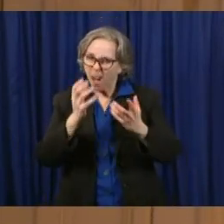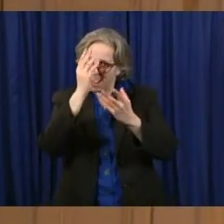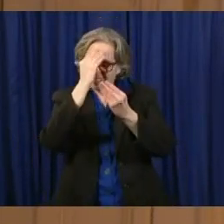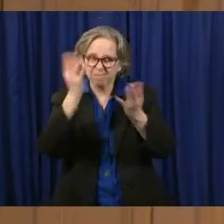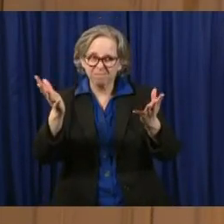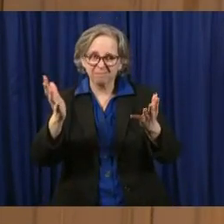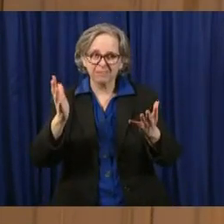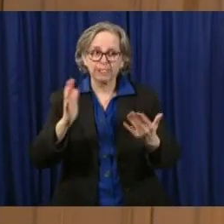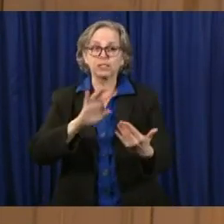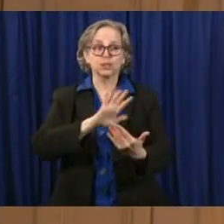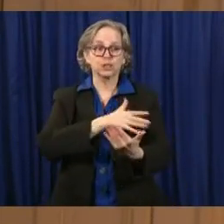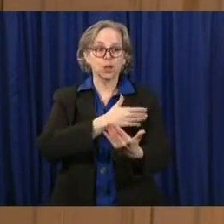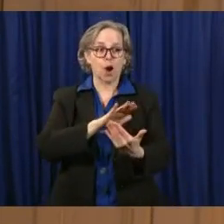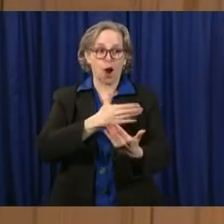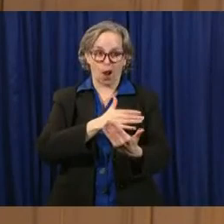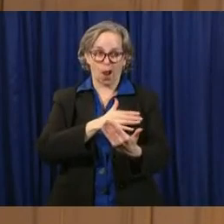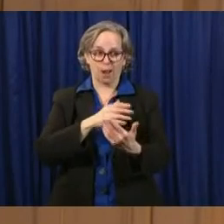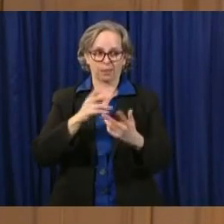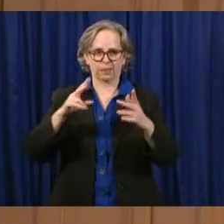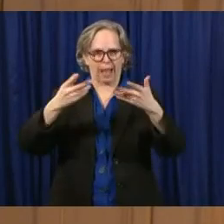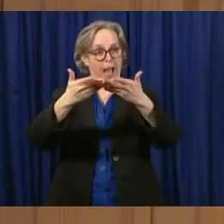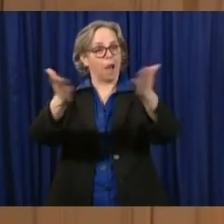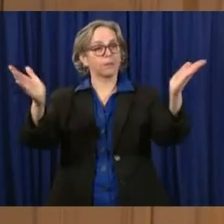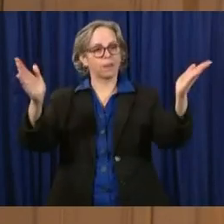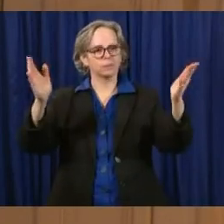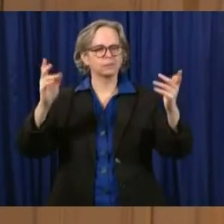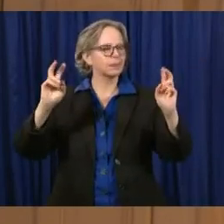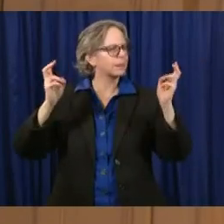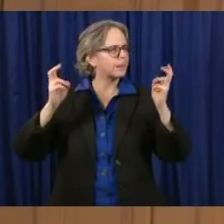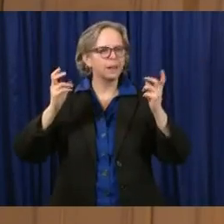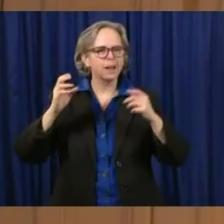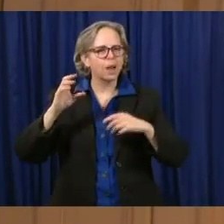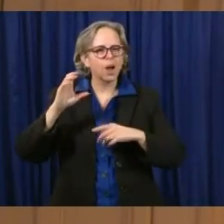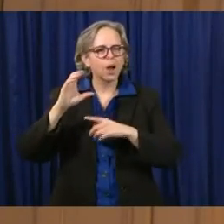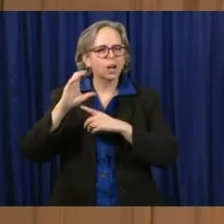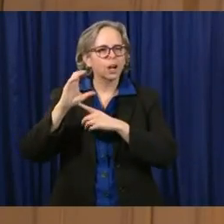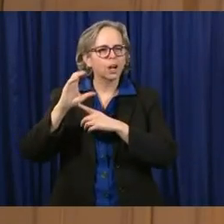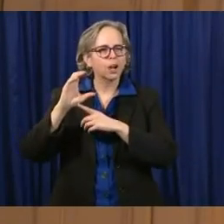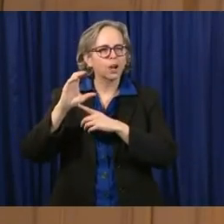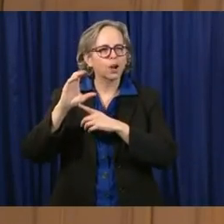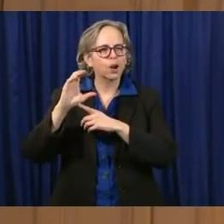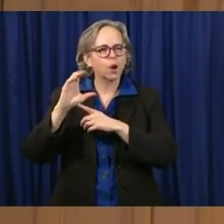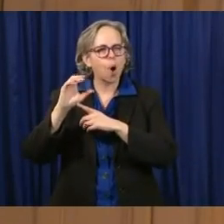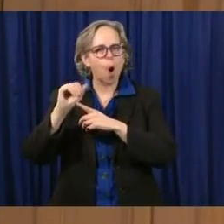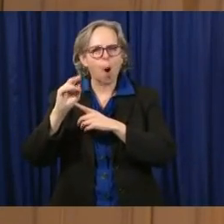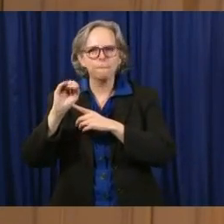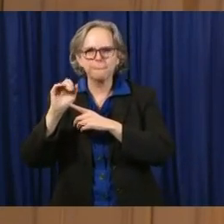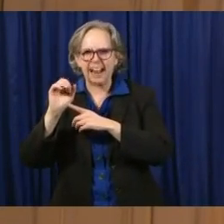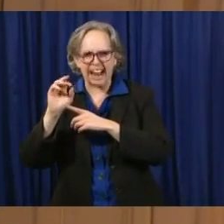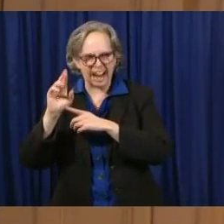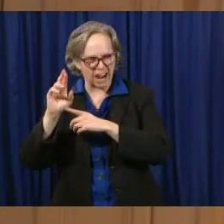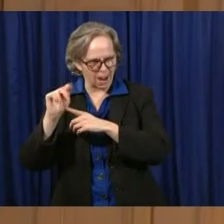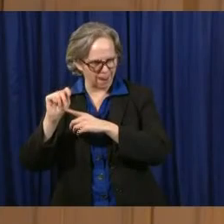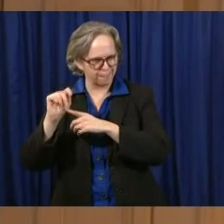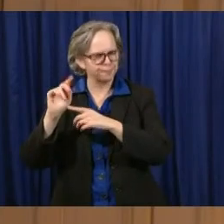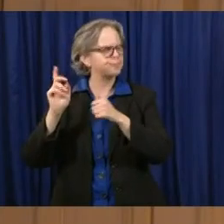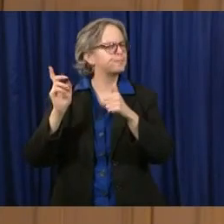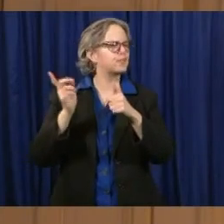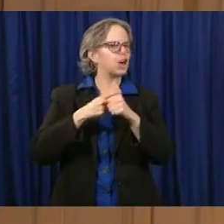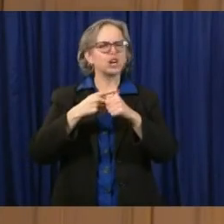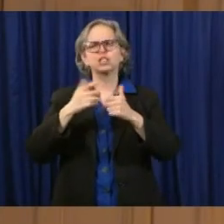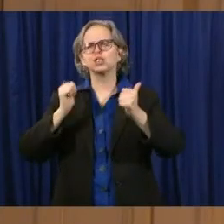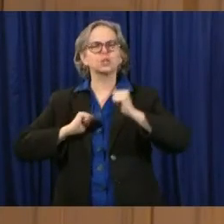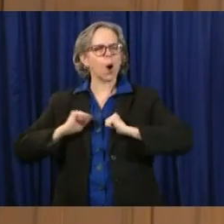there. It was on the Colbert first show. He first revealed it by Michael Stipe of R.E.M.